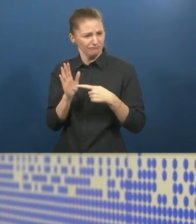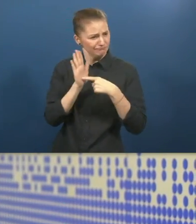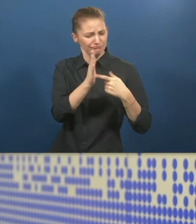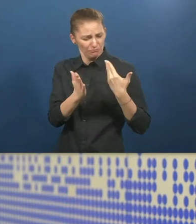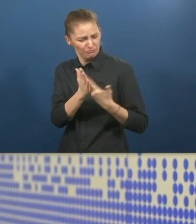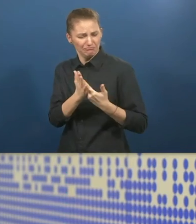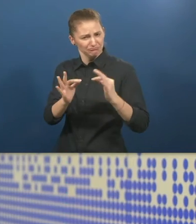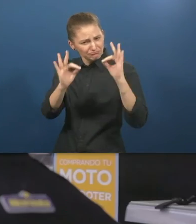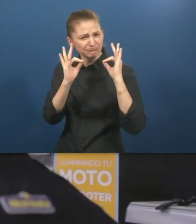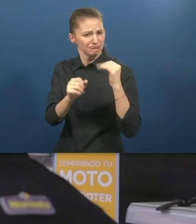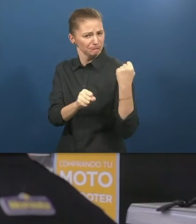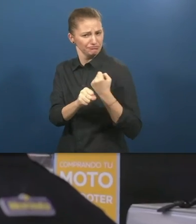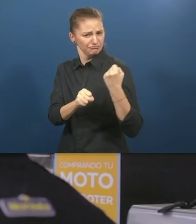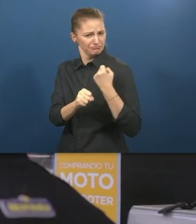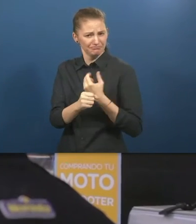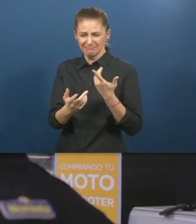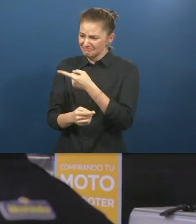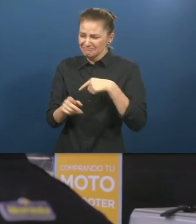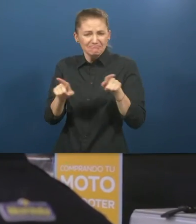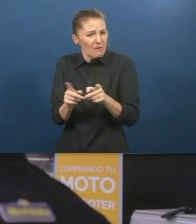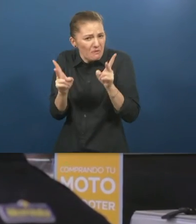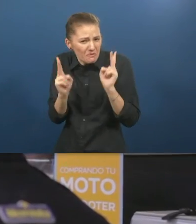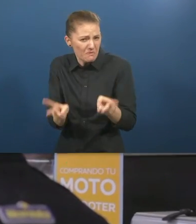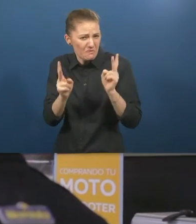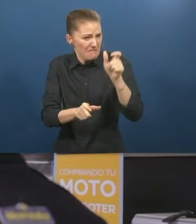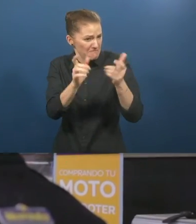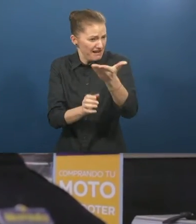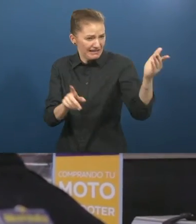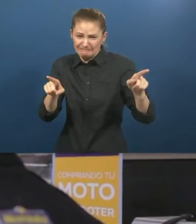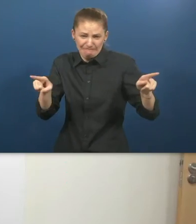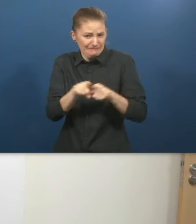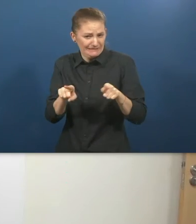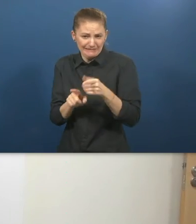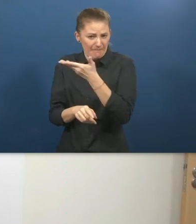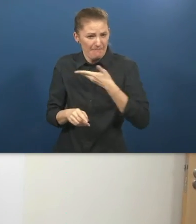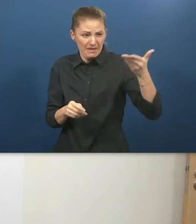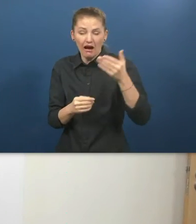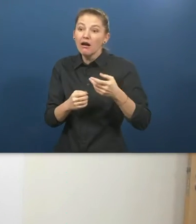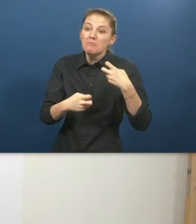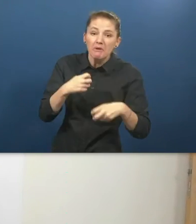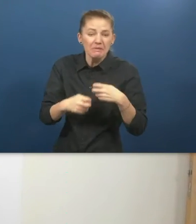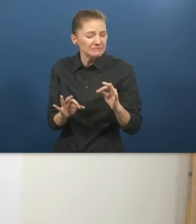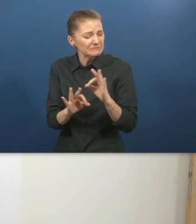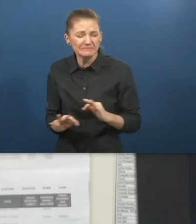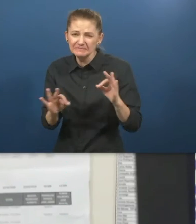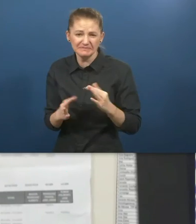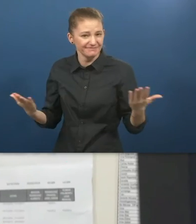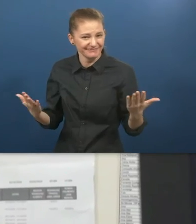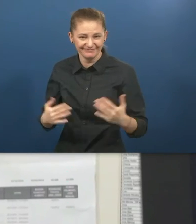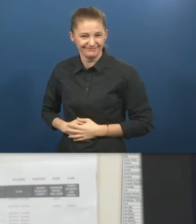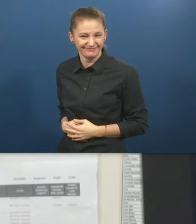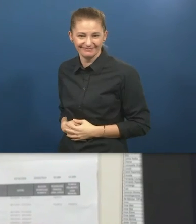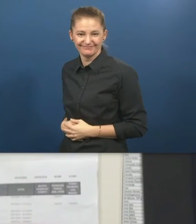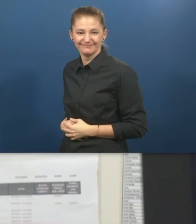they let us power, that to show them that we are totally normal, that we to work